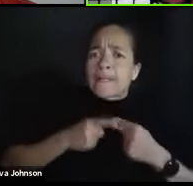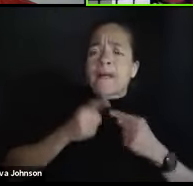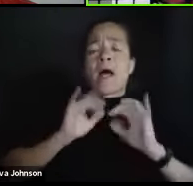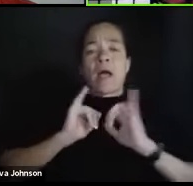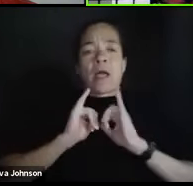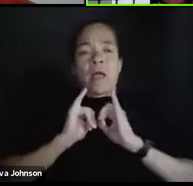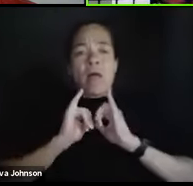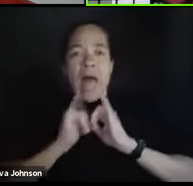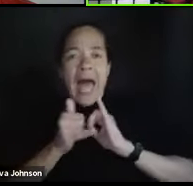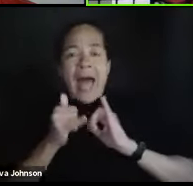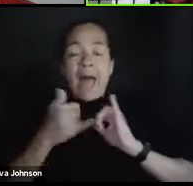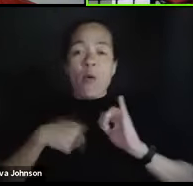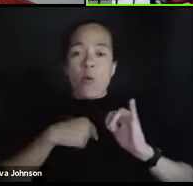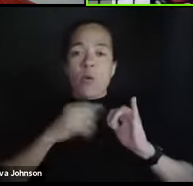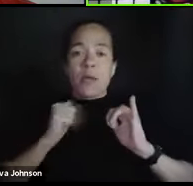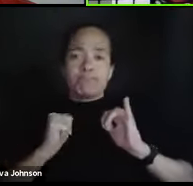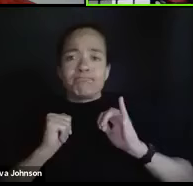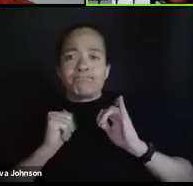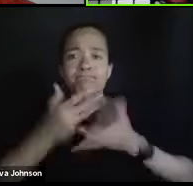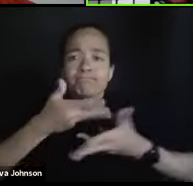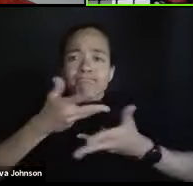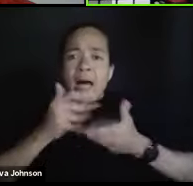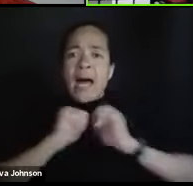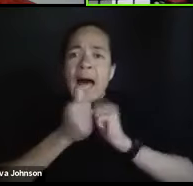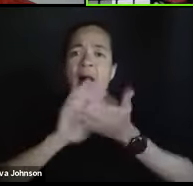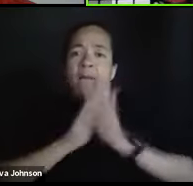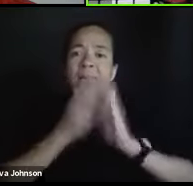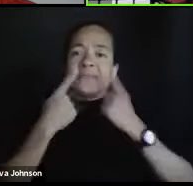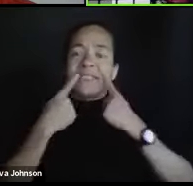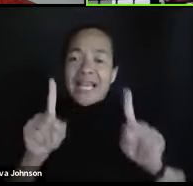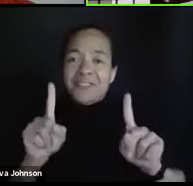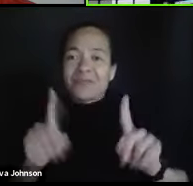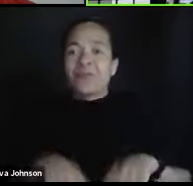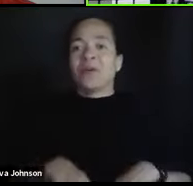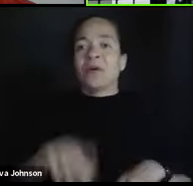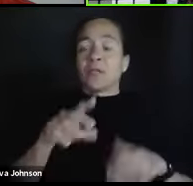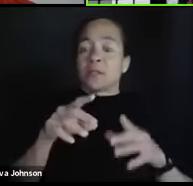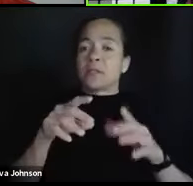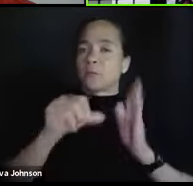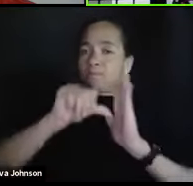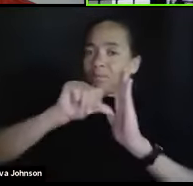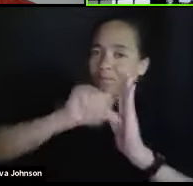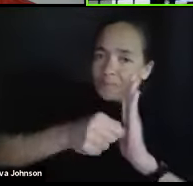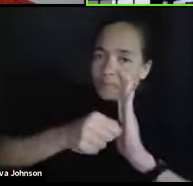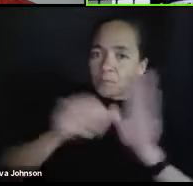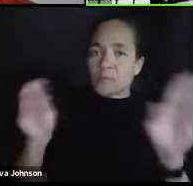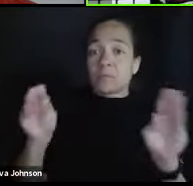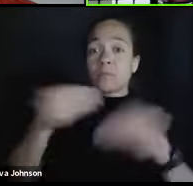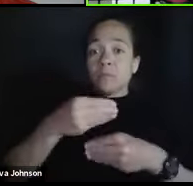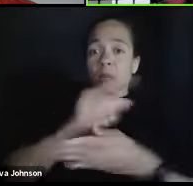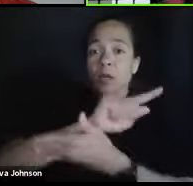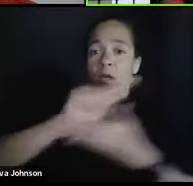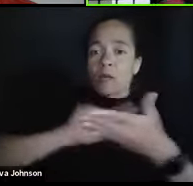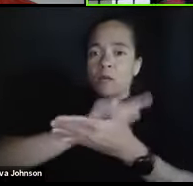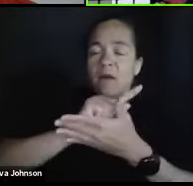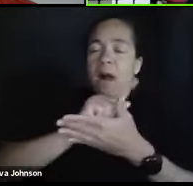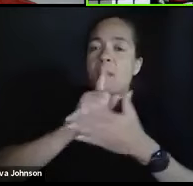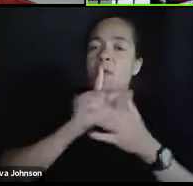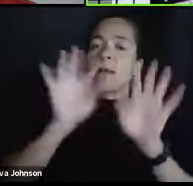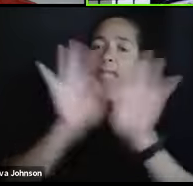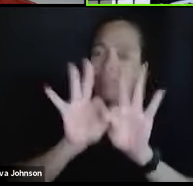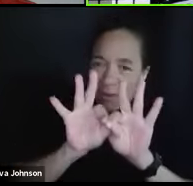can succeed in the class. So office hours are very, very important. We're still in the process